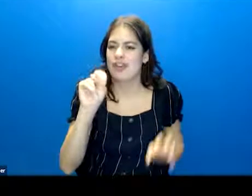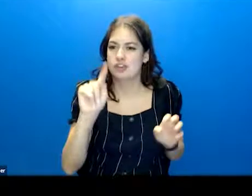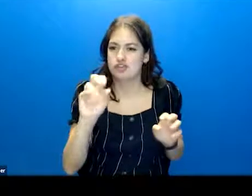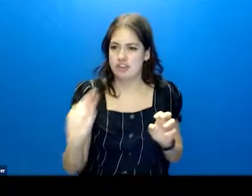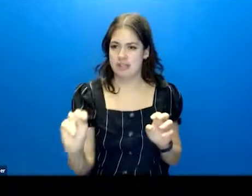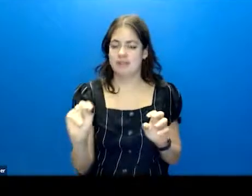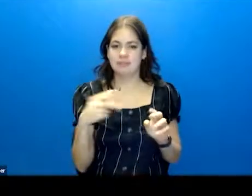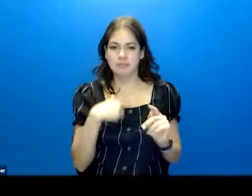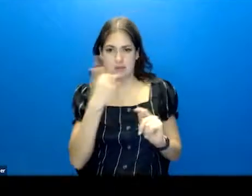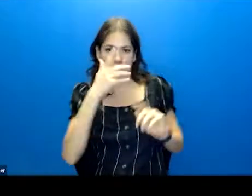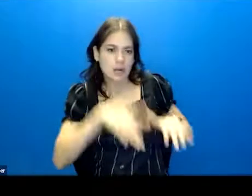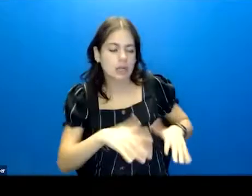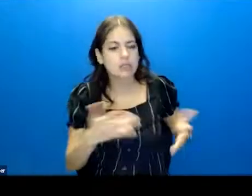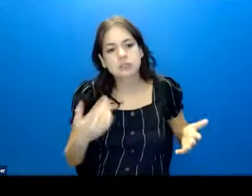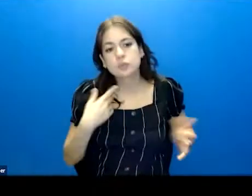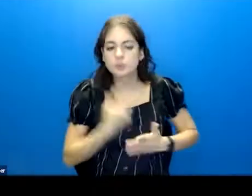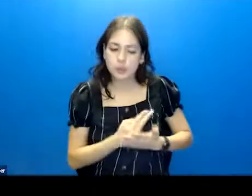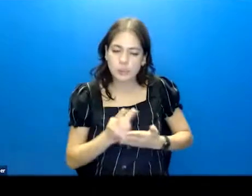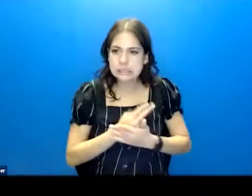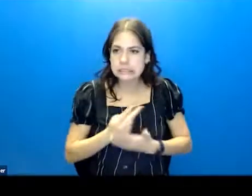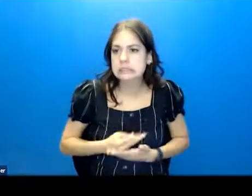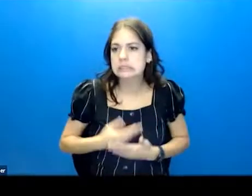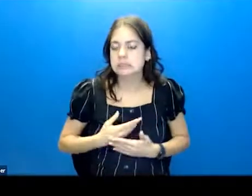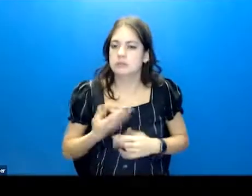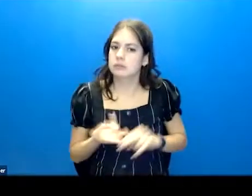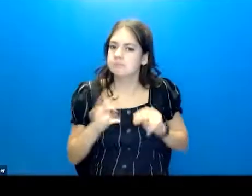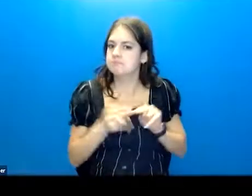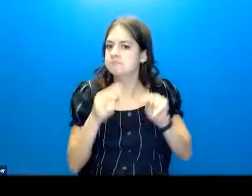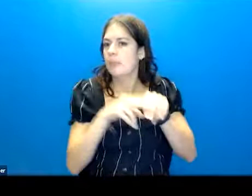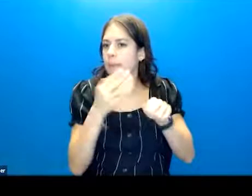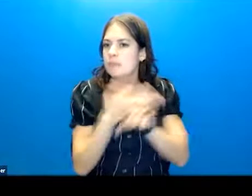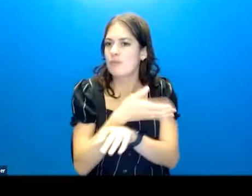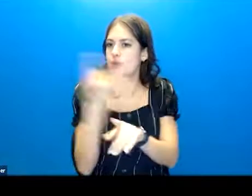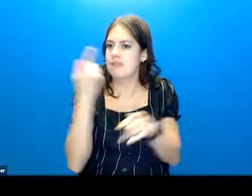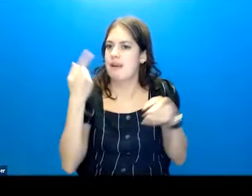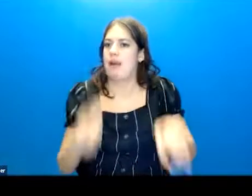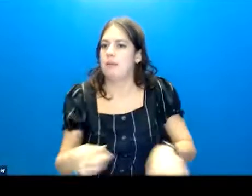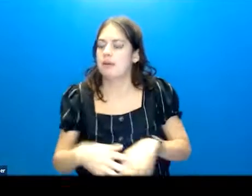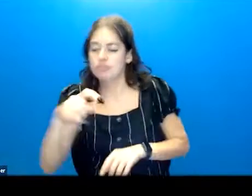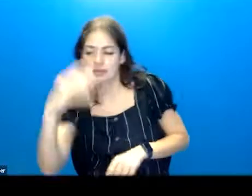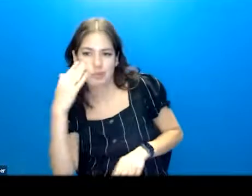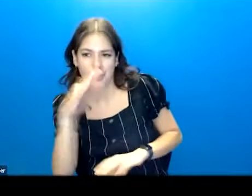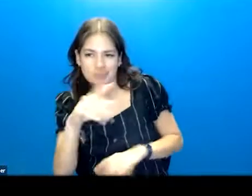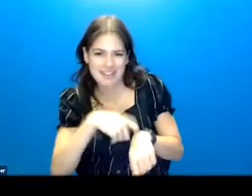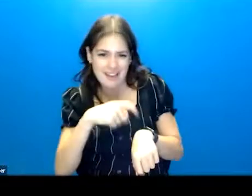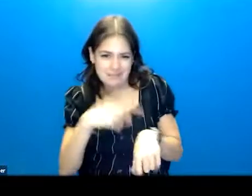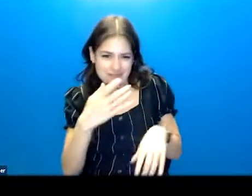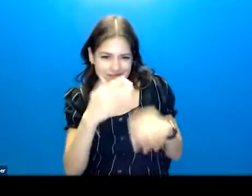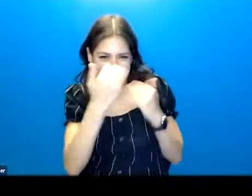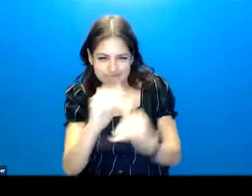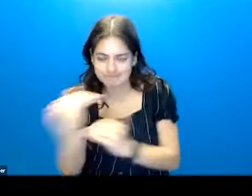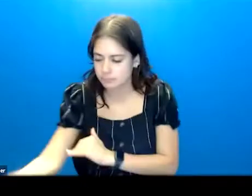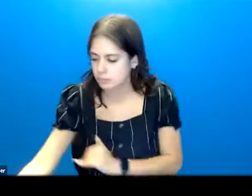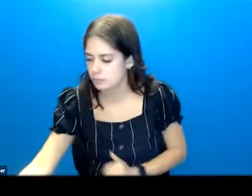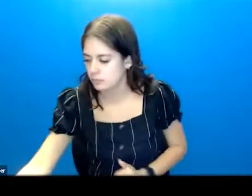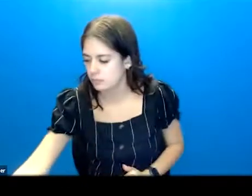where it's like it took them two weeks to build up before something happened. You need to know that timeline, okay? And